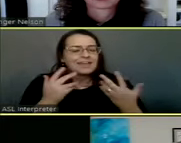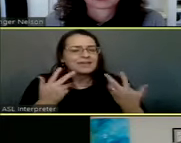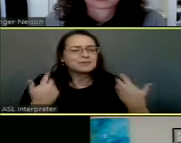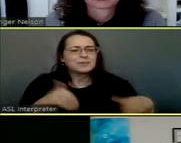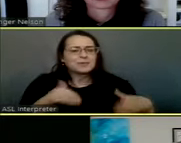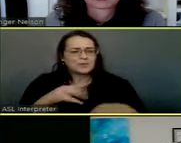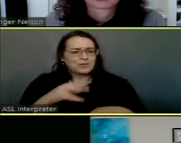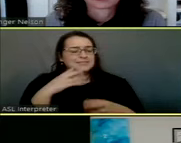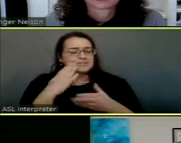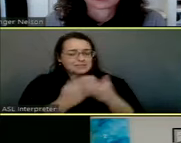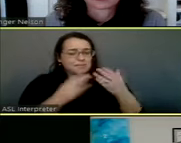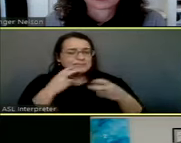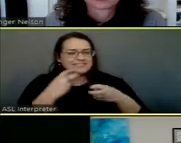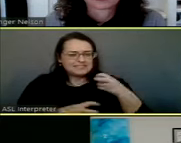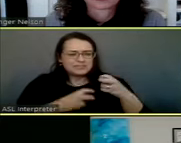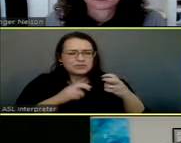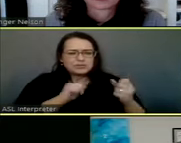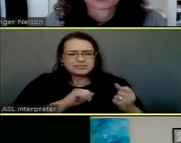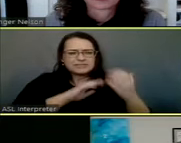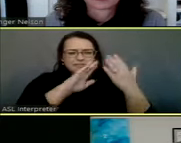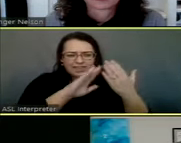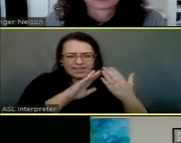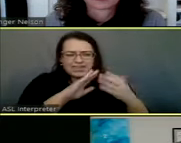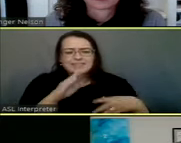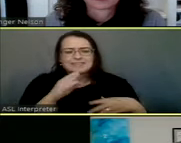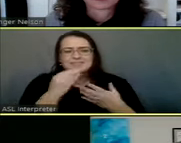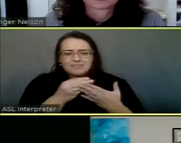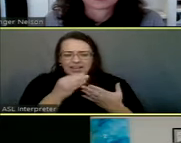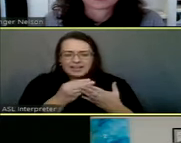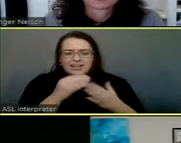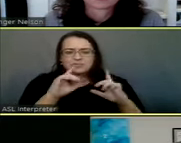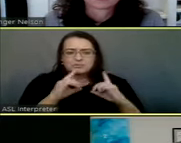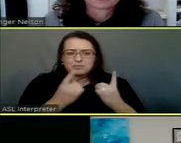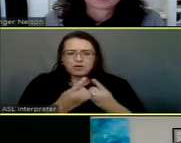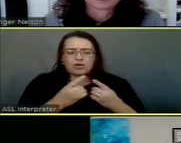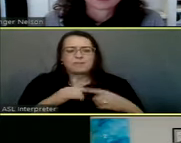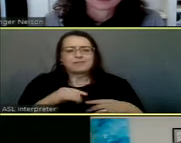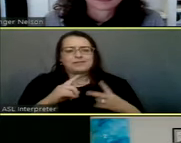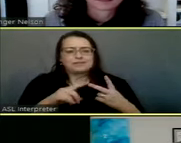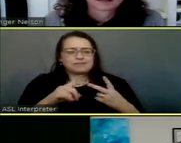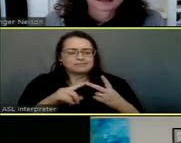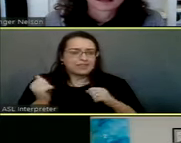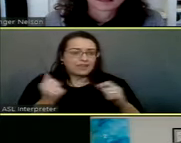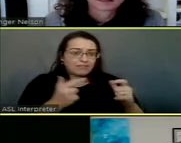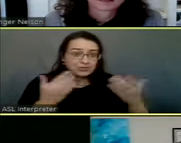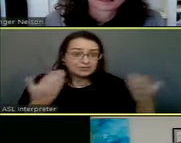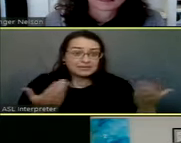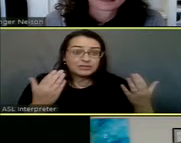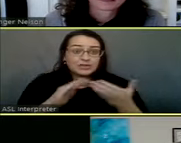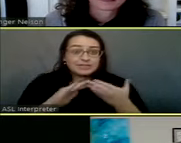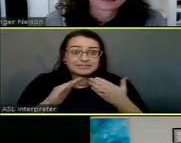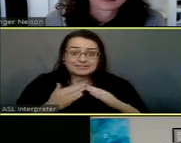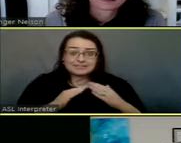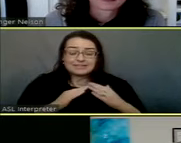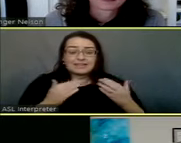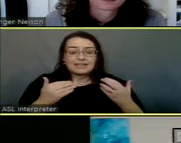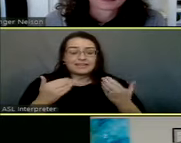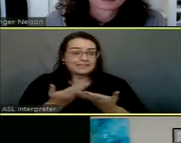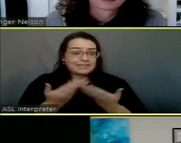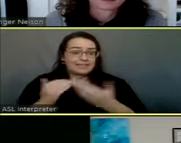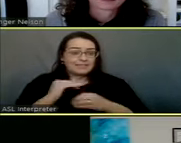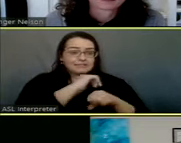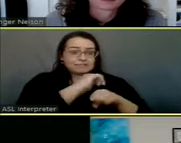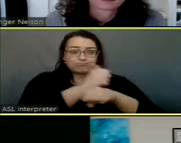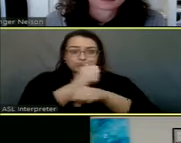some difficulties that we faced. Our financial department and everybody here at the city, they had things already in